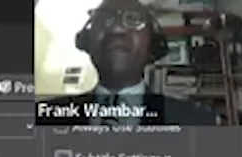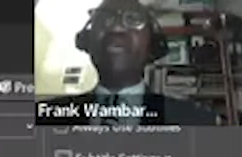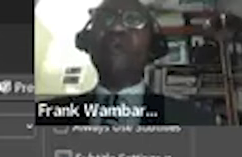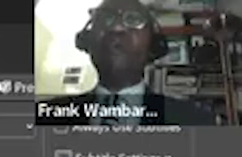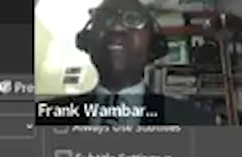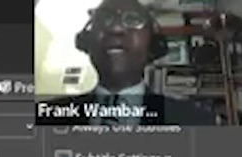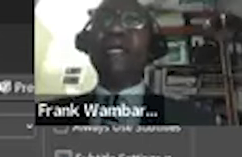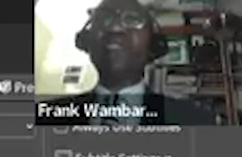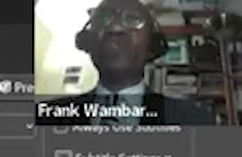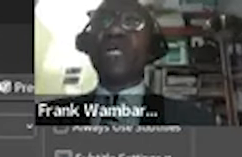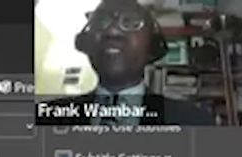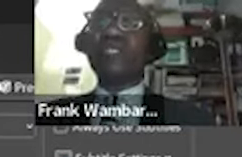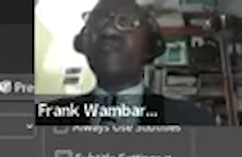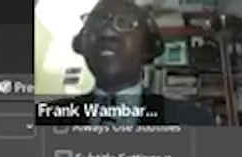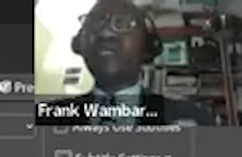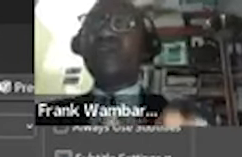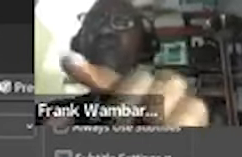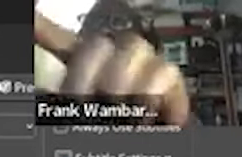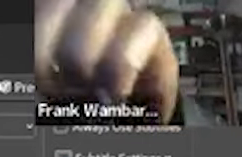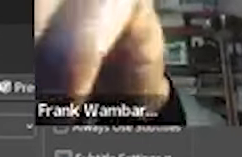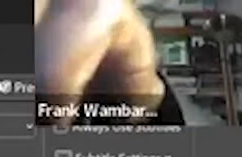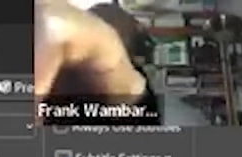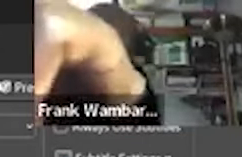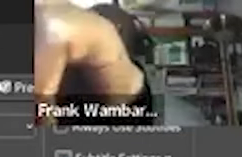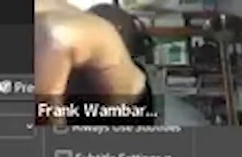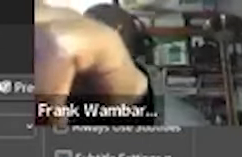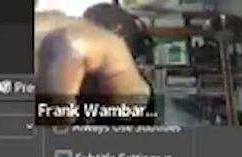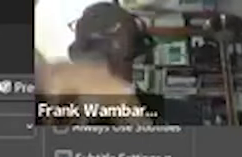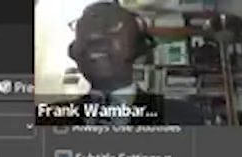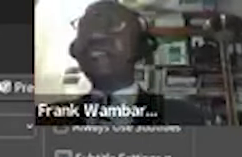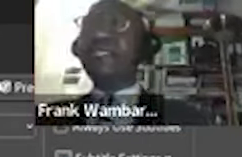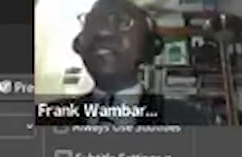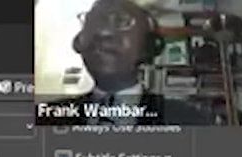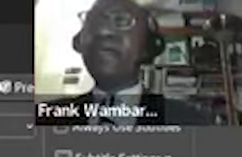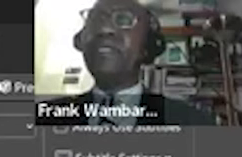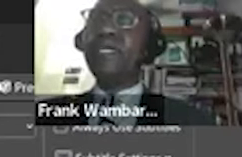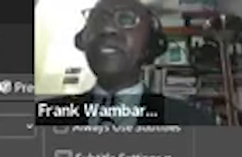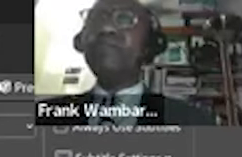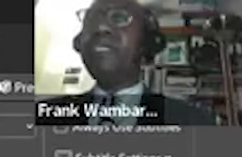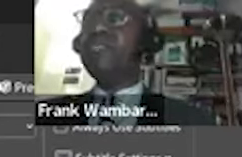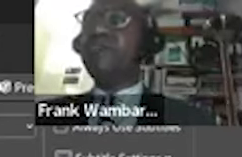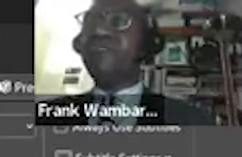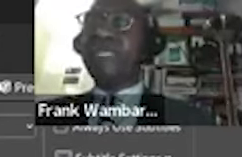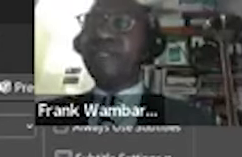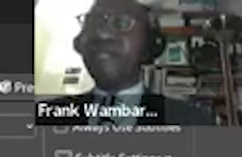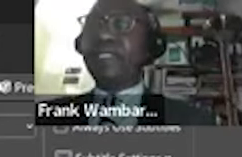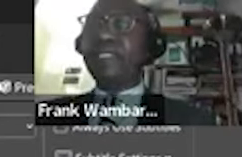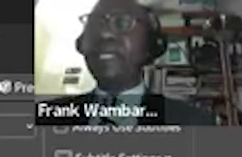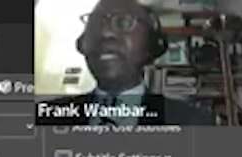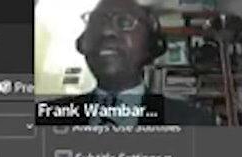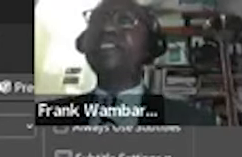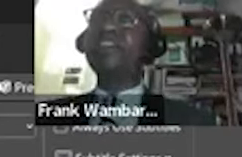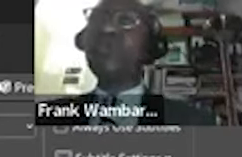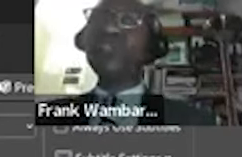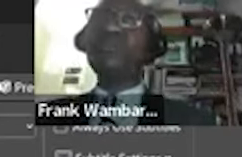i've already opened here so you can see for yourself all these jobs they are advertised in the in the ministry of foreign affairs